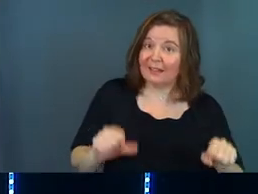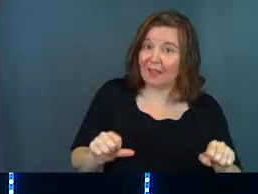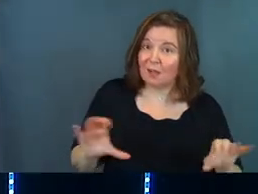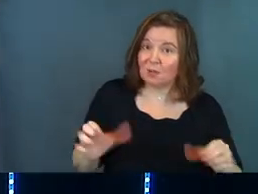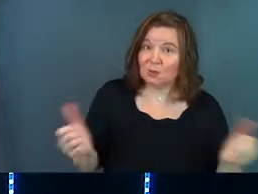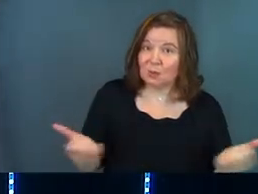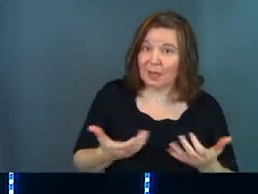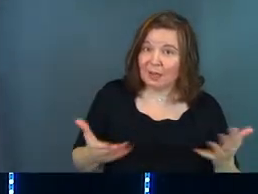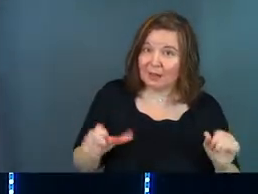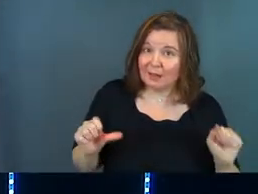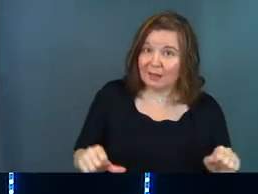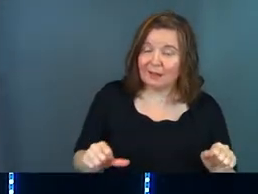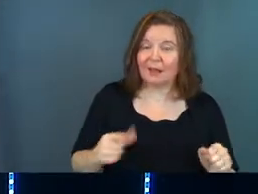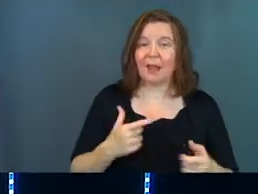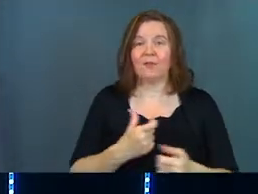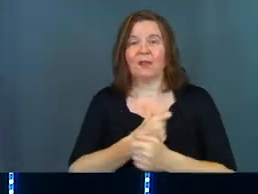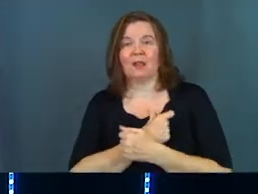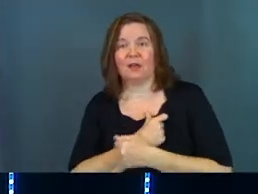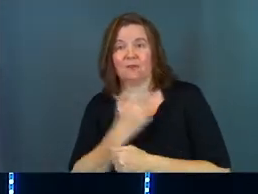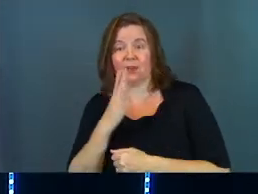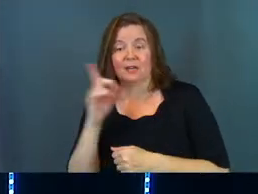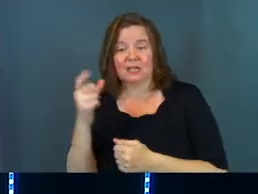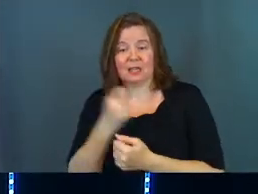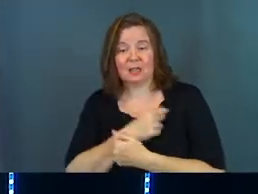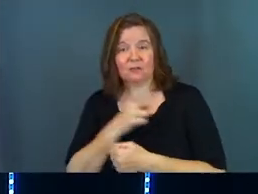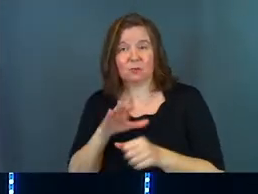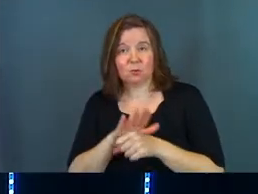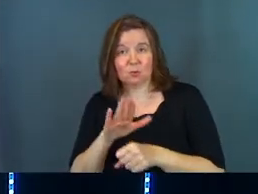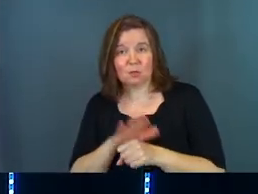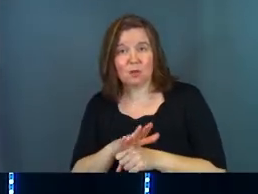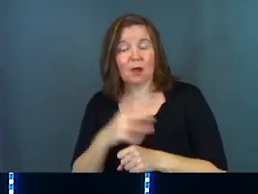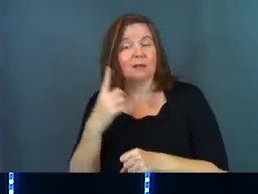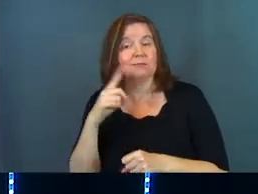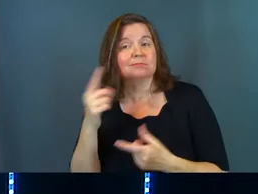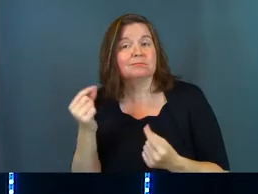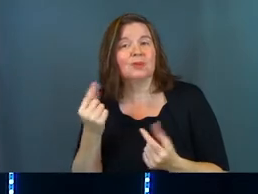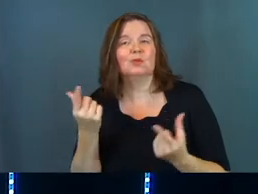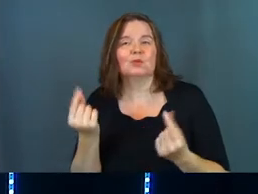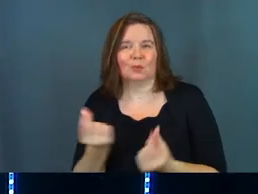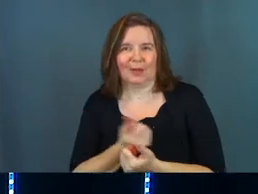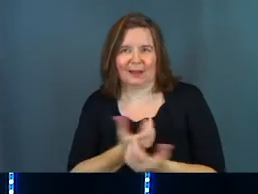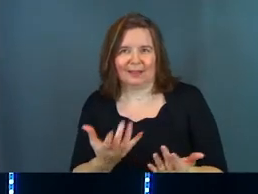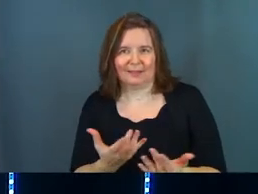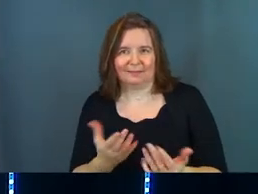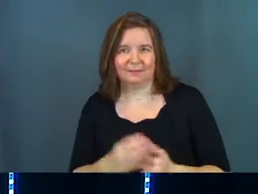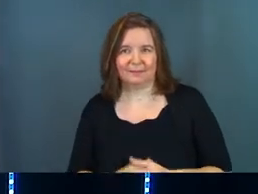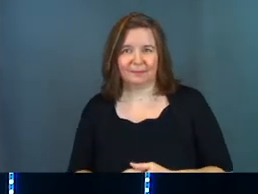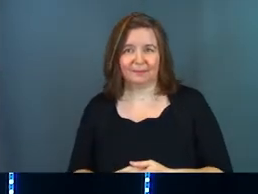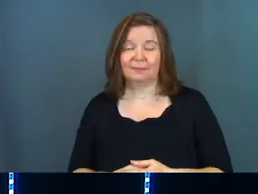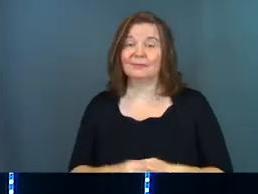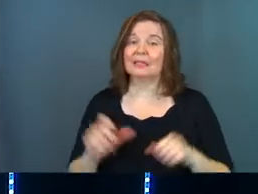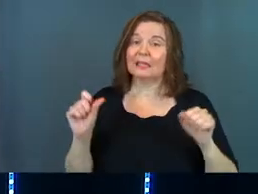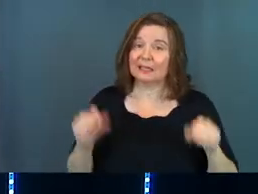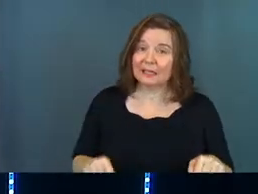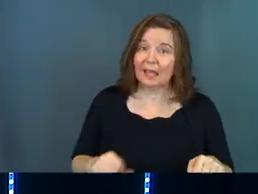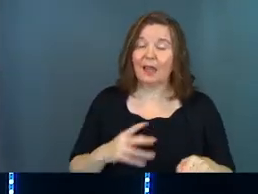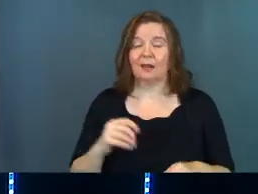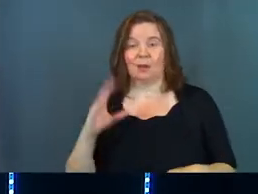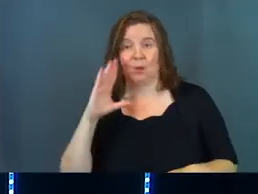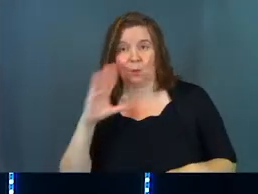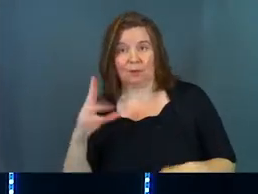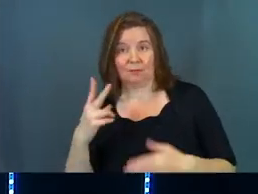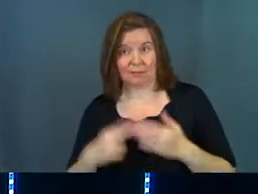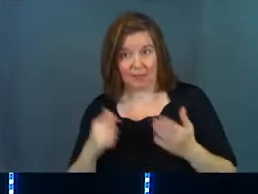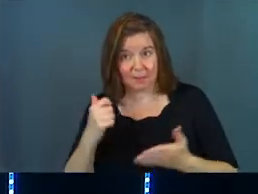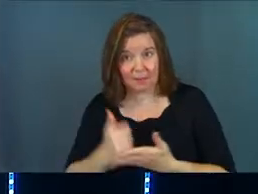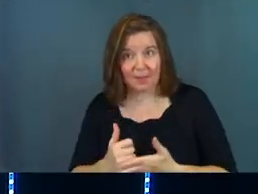do anything, and the love of God, he loves you enough to do anything. He can and he will,